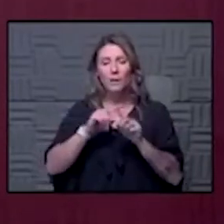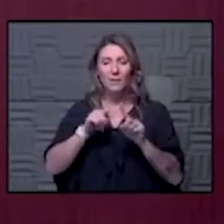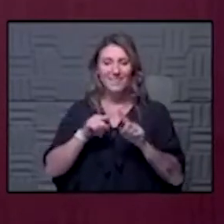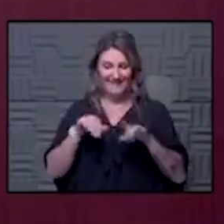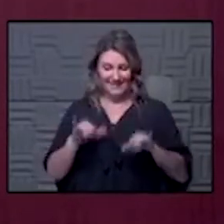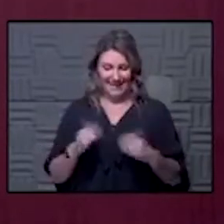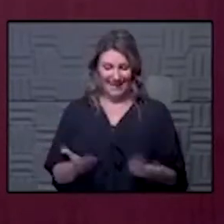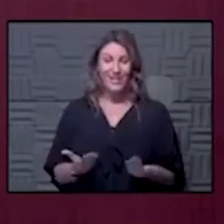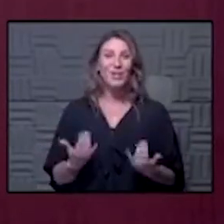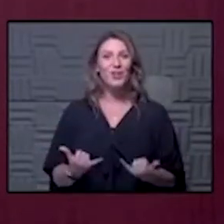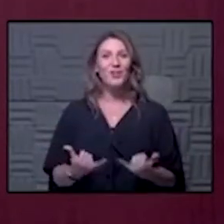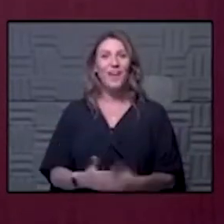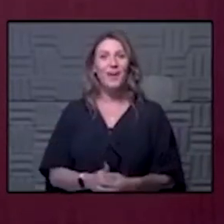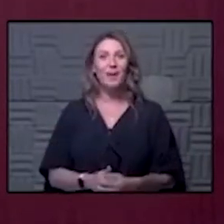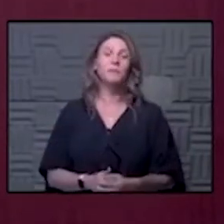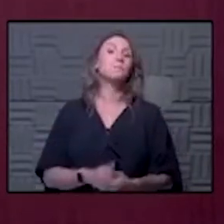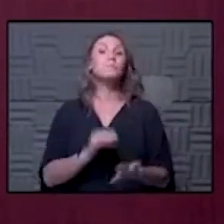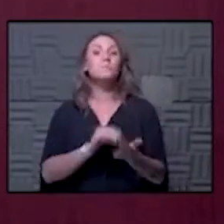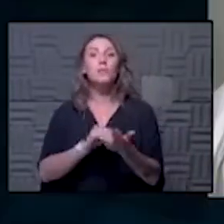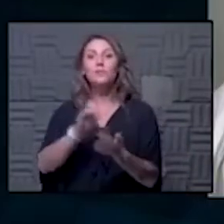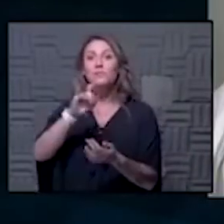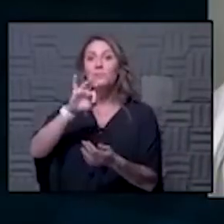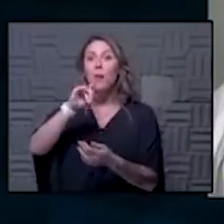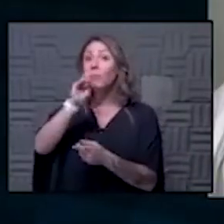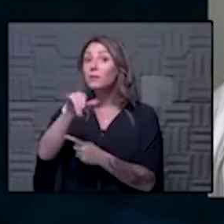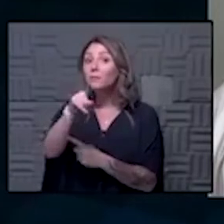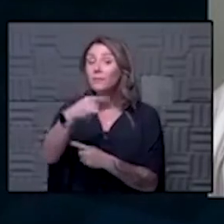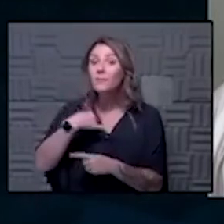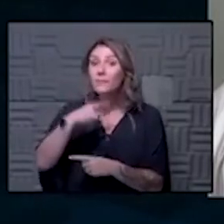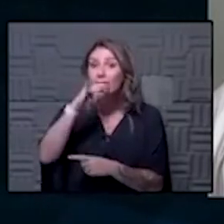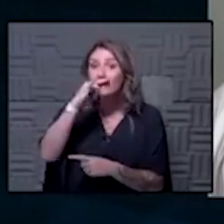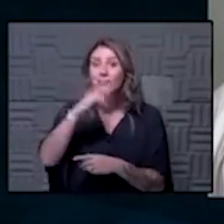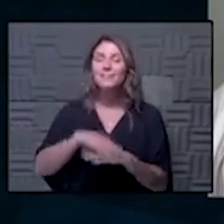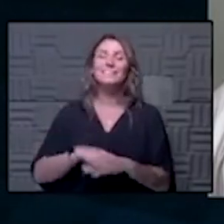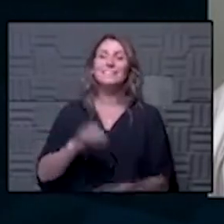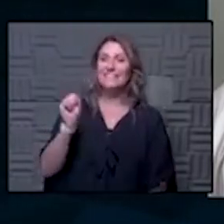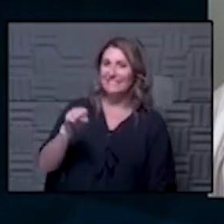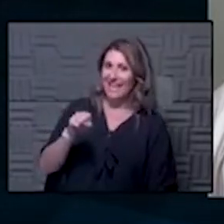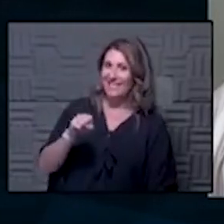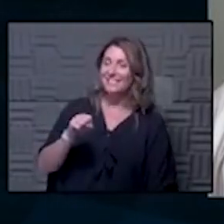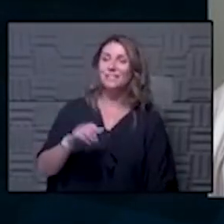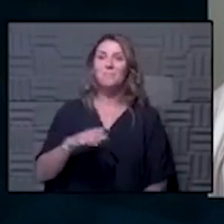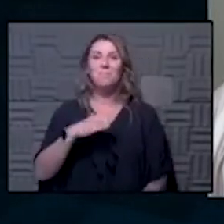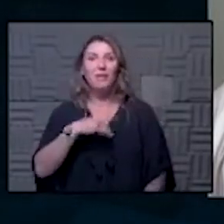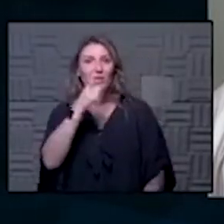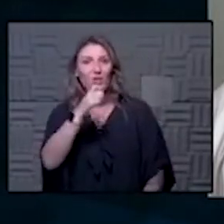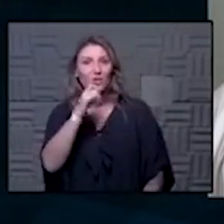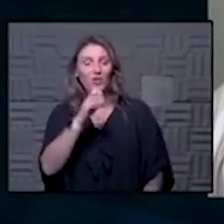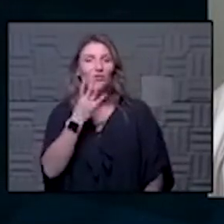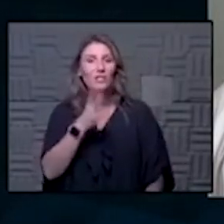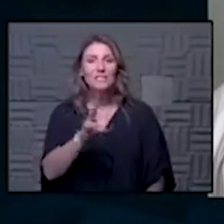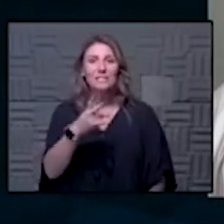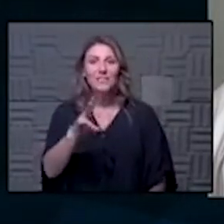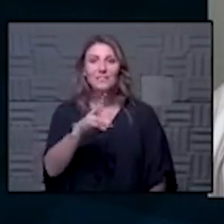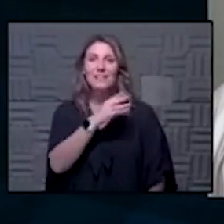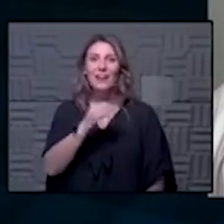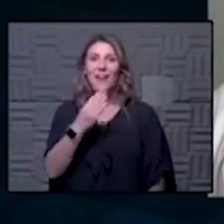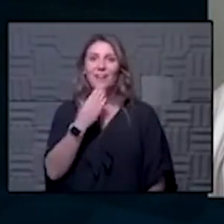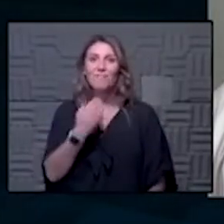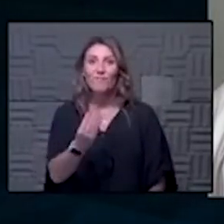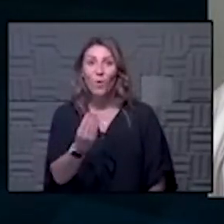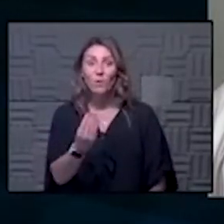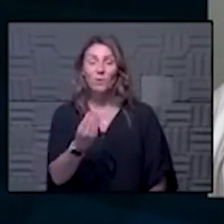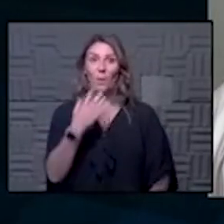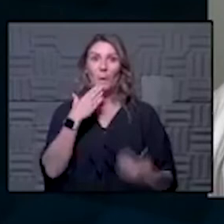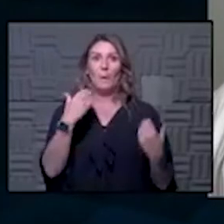your feet are at dr sabapathy do you have kids i do i do my girls are 17 and 14 and